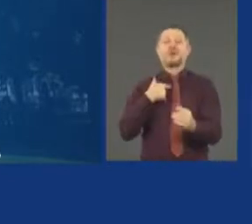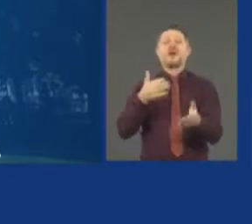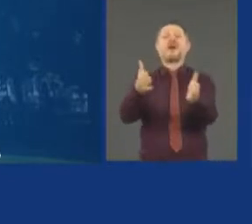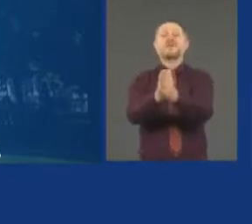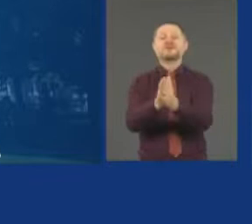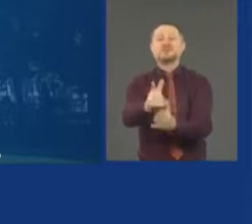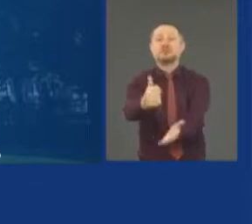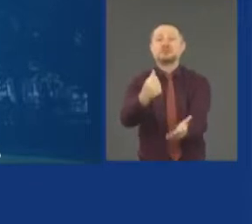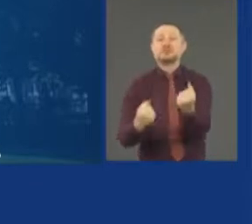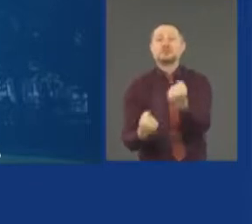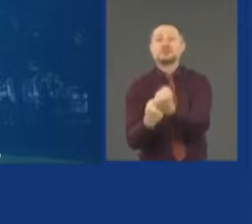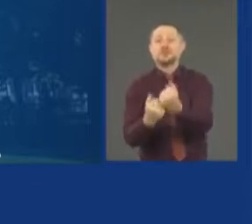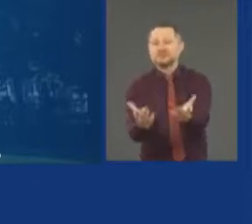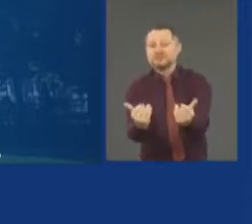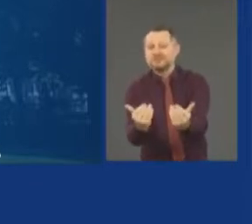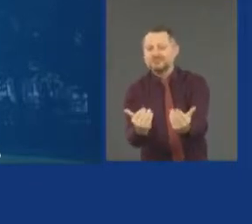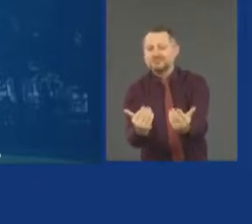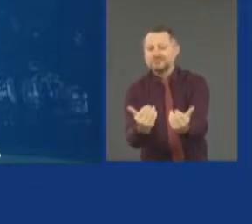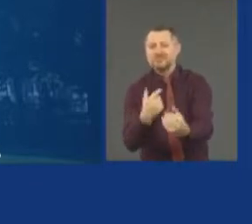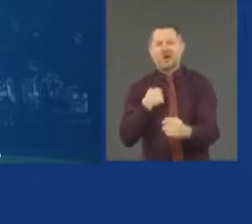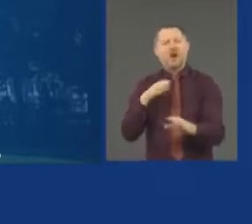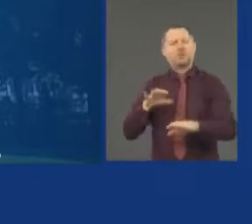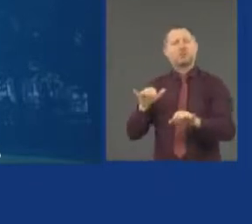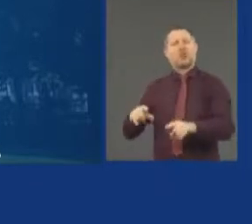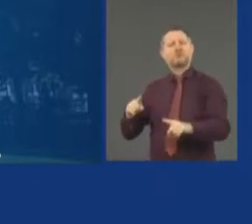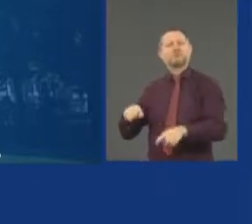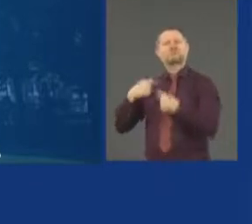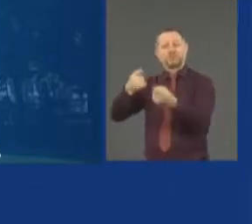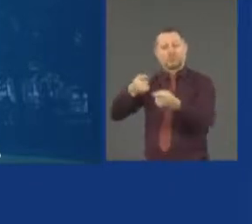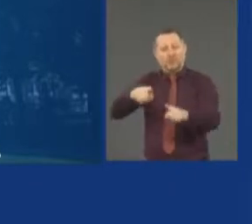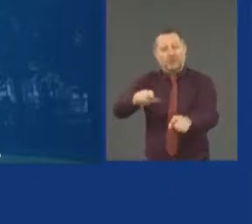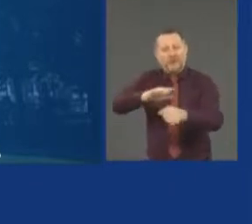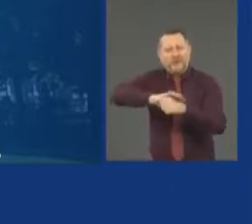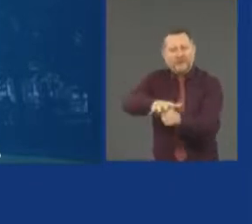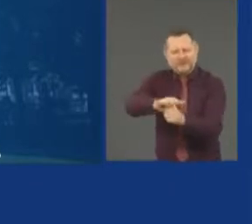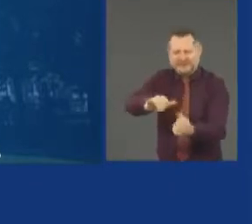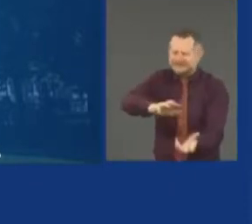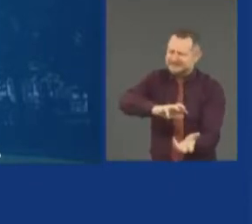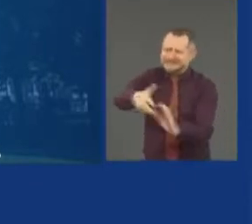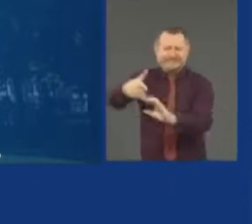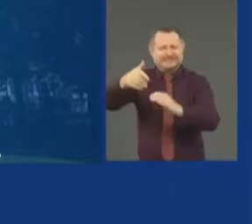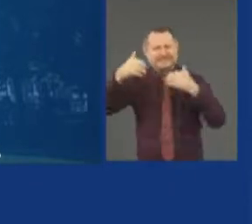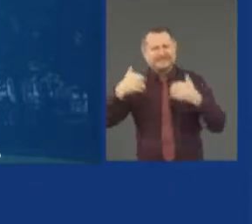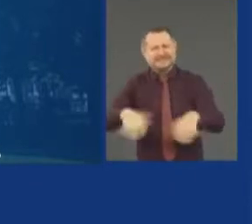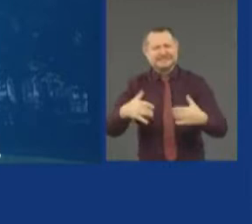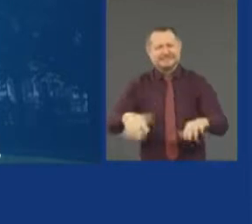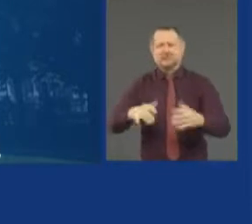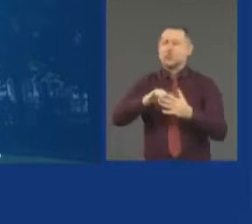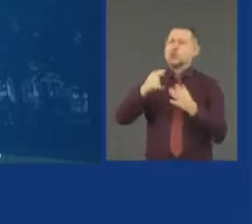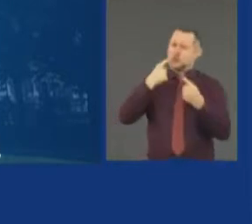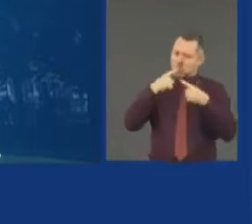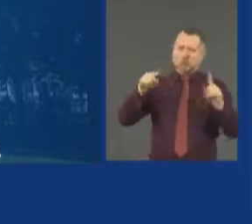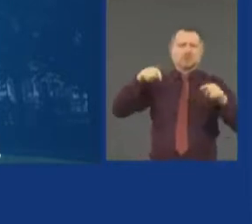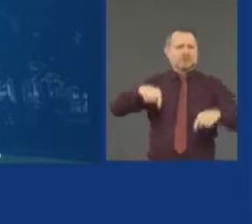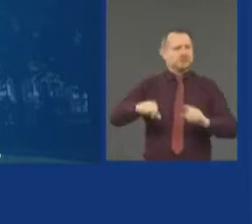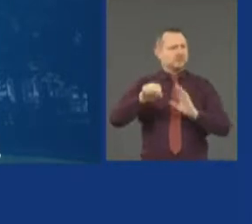which, frankly, has worked very well for this state. You look at the progress we have made, it's